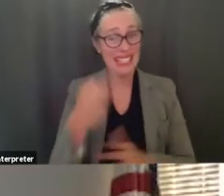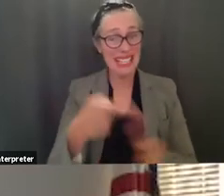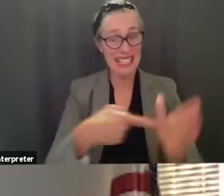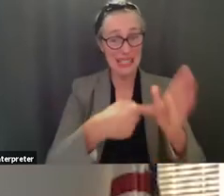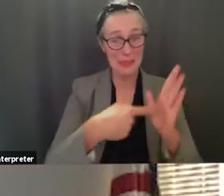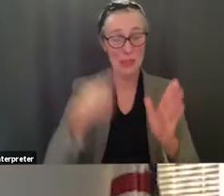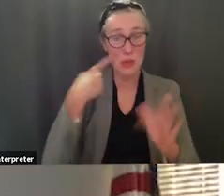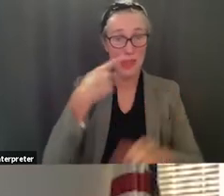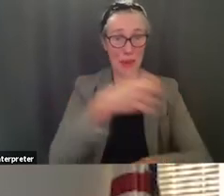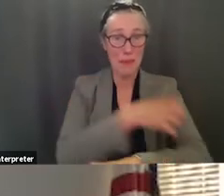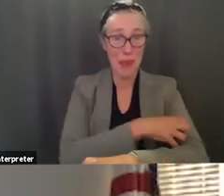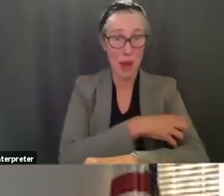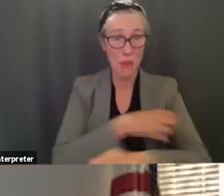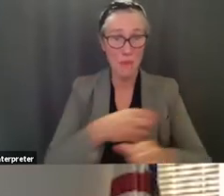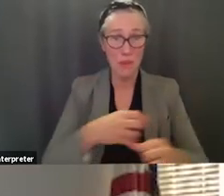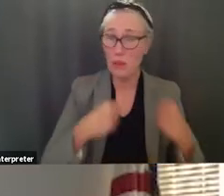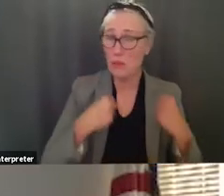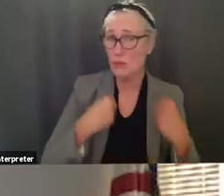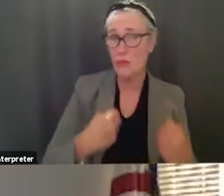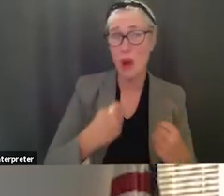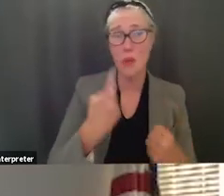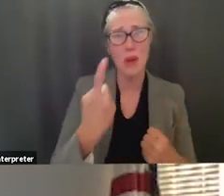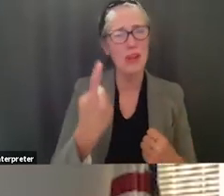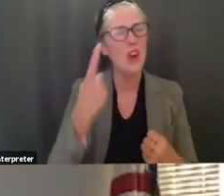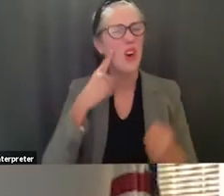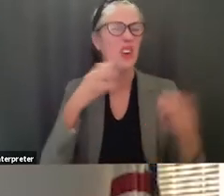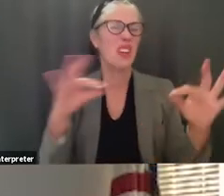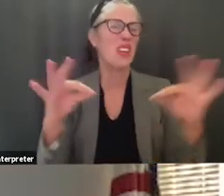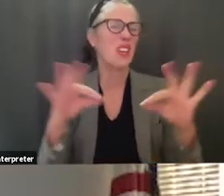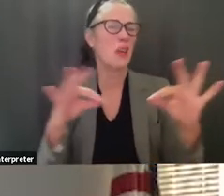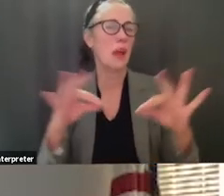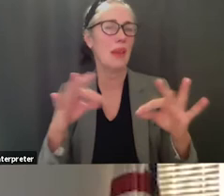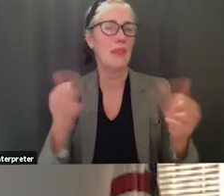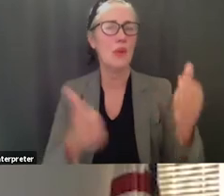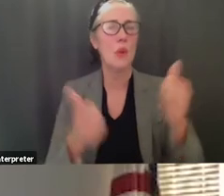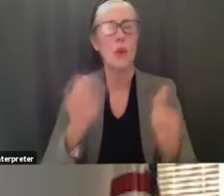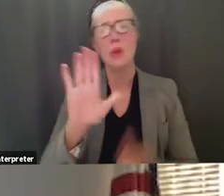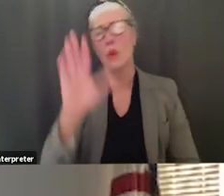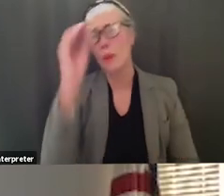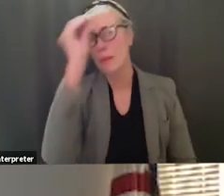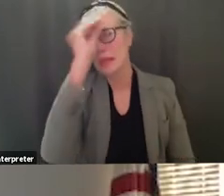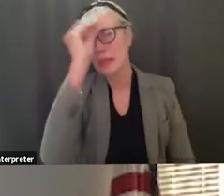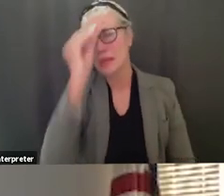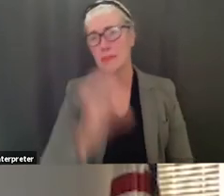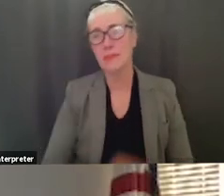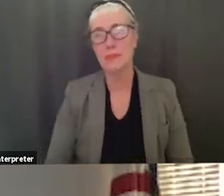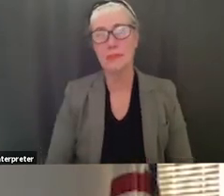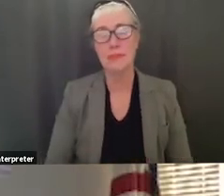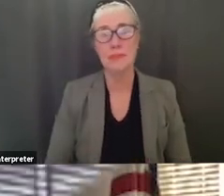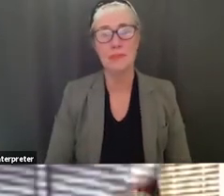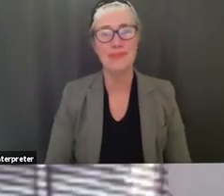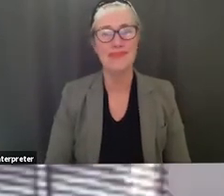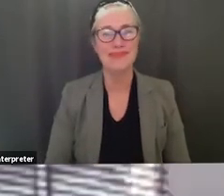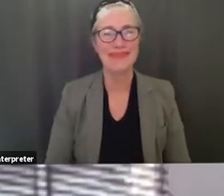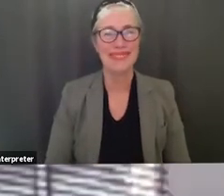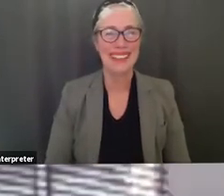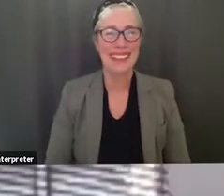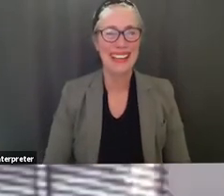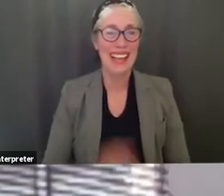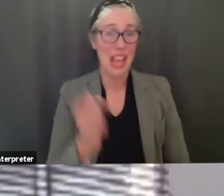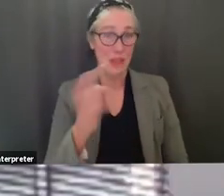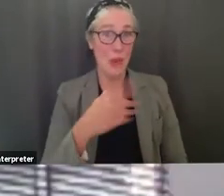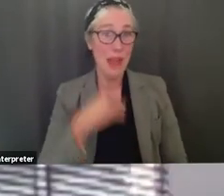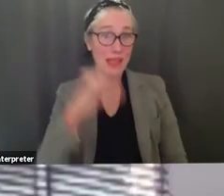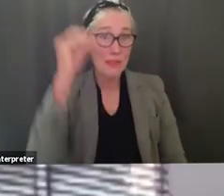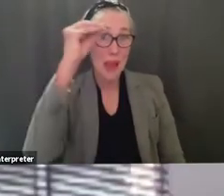powerful one or is it irrelevant in your opinion if you're asking my opinion and i i have one